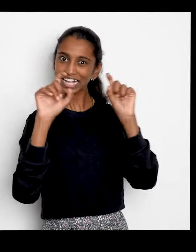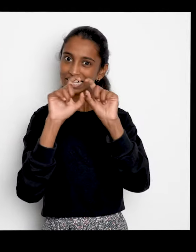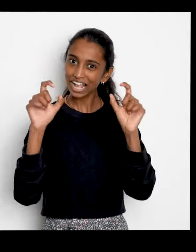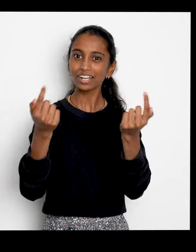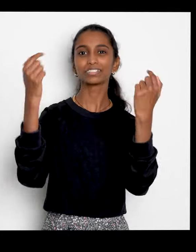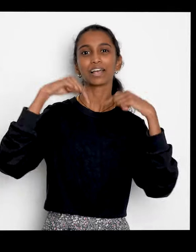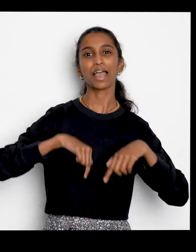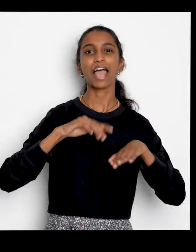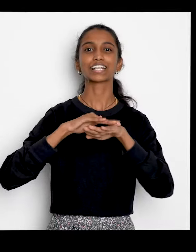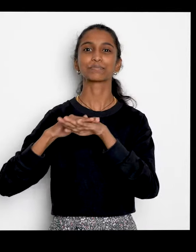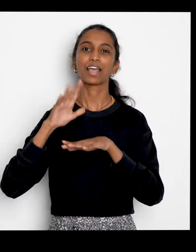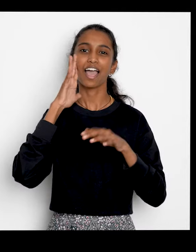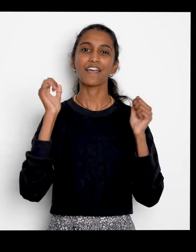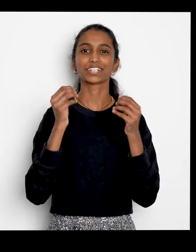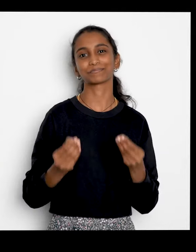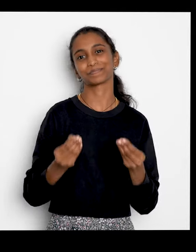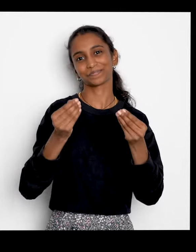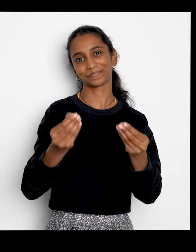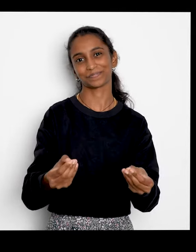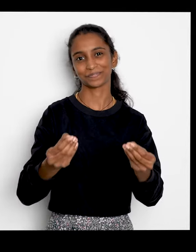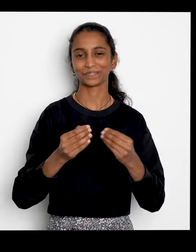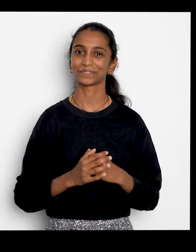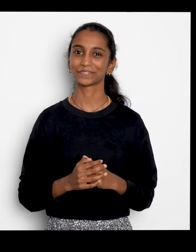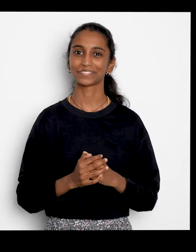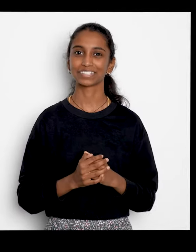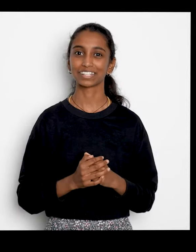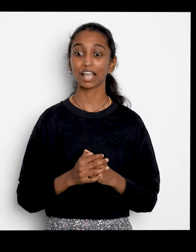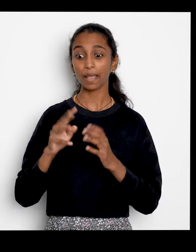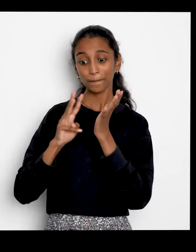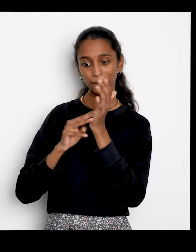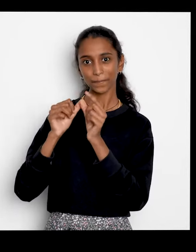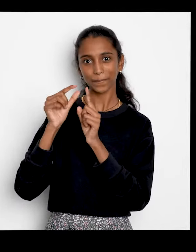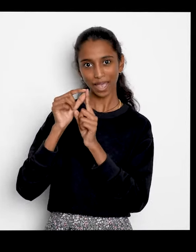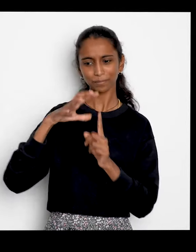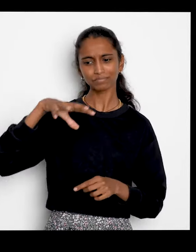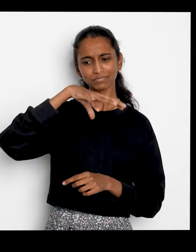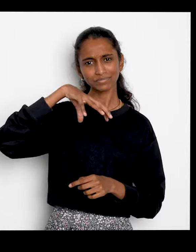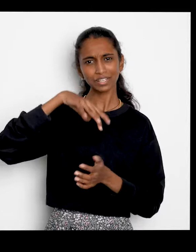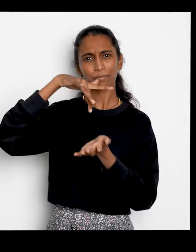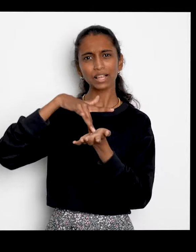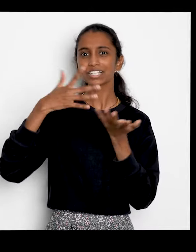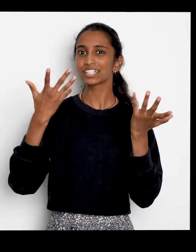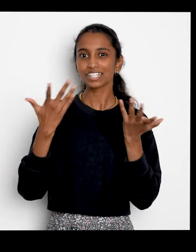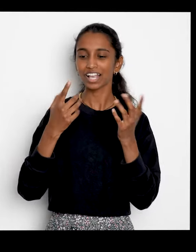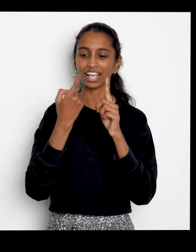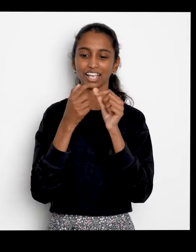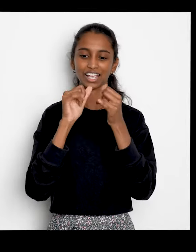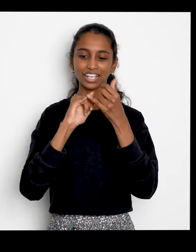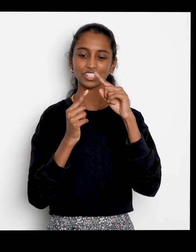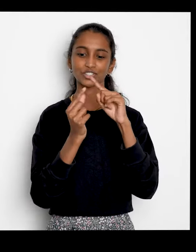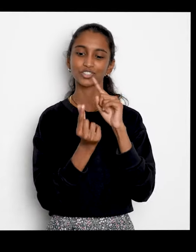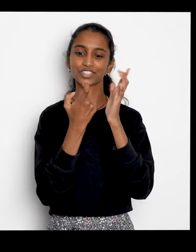experience at MAP as comfortable as we can. MAP is conveniently located on Kasturba Road,